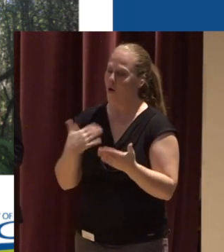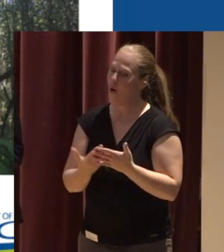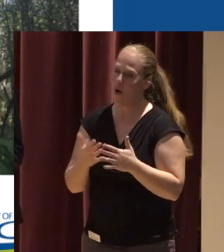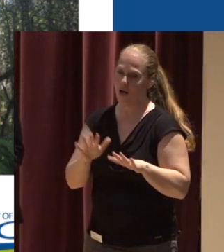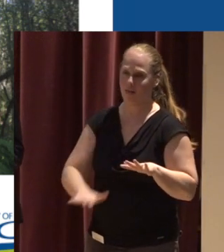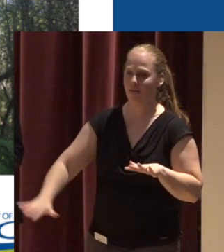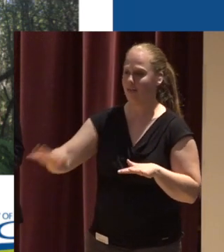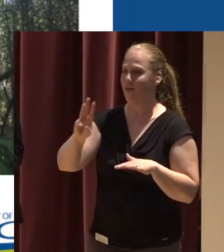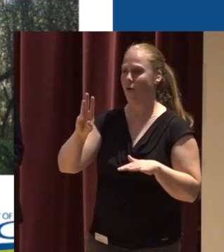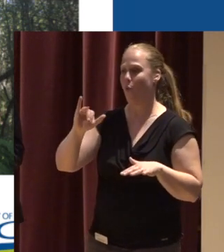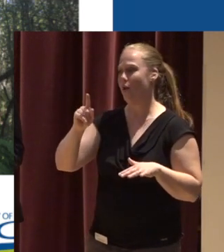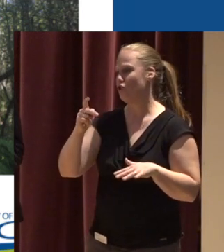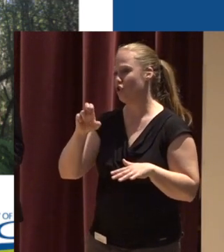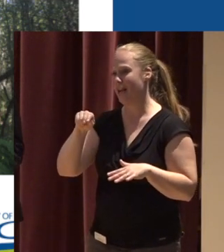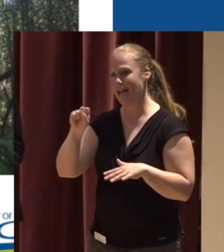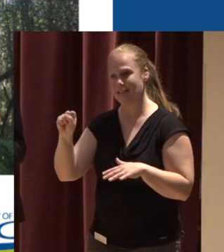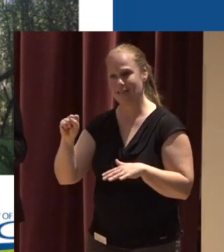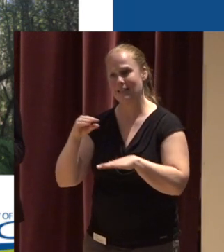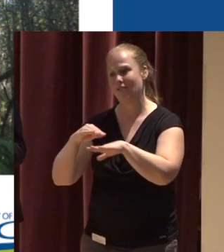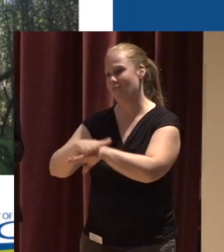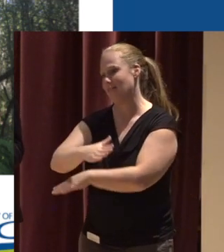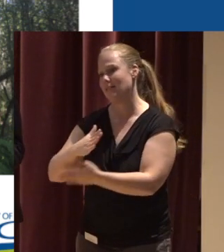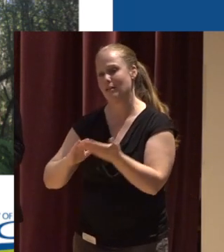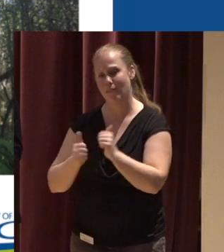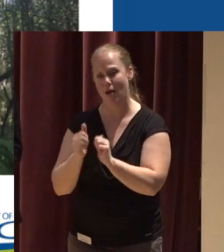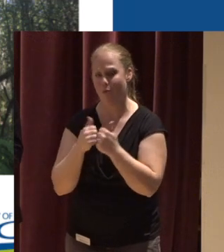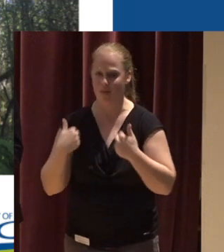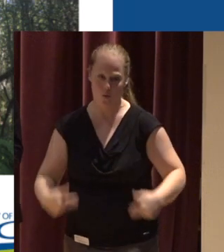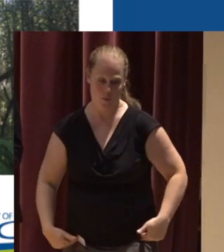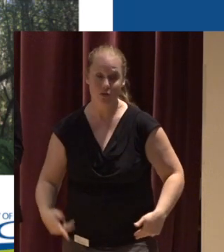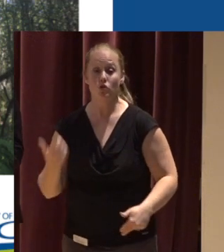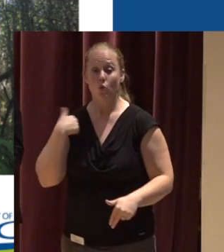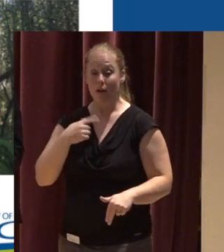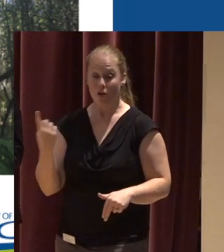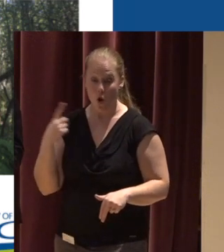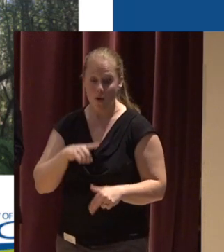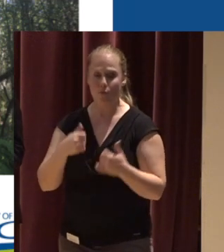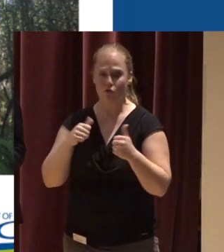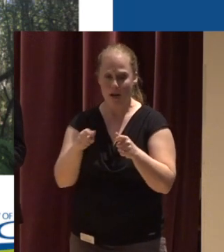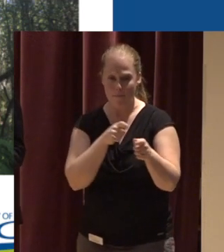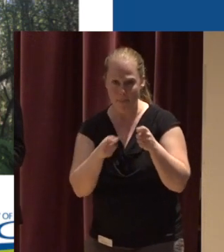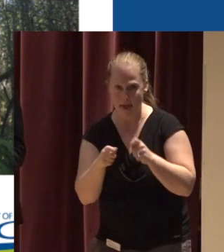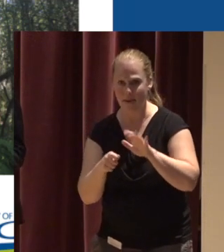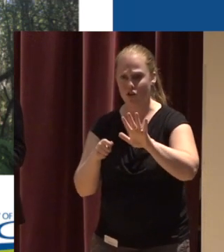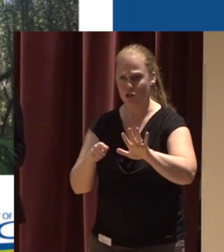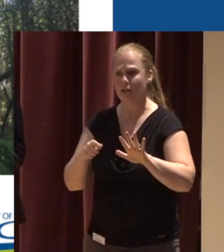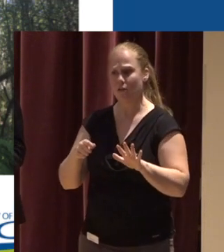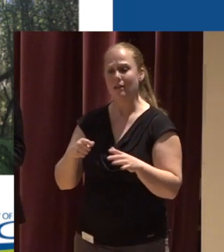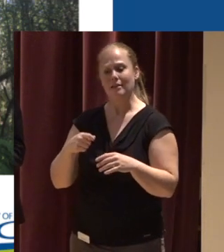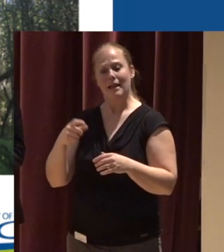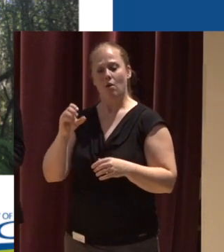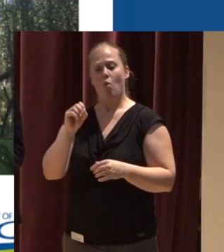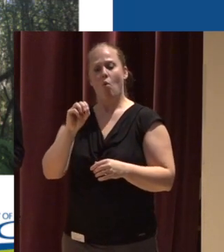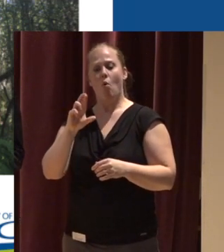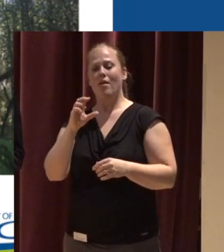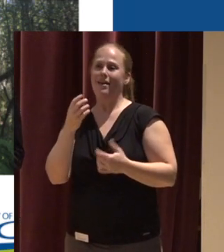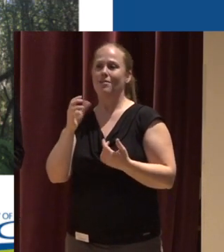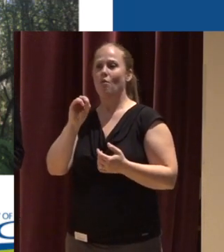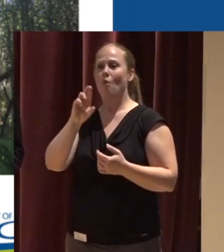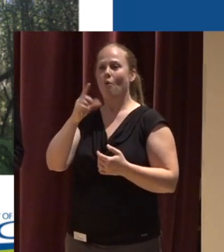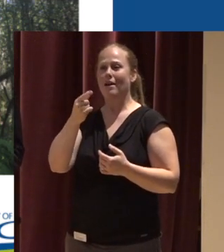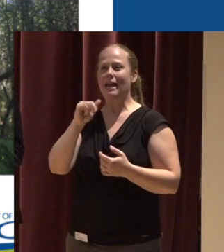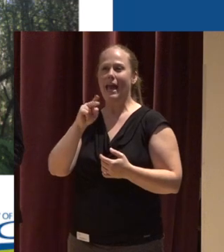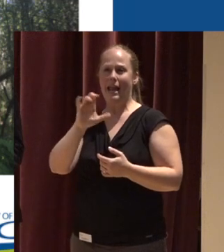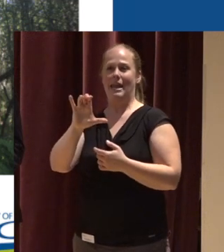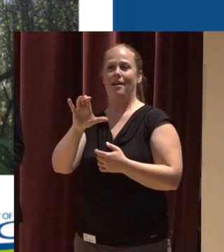some point by the hands of humans And so, what we do We go in and we do invasive species management To kind of tend it like an organic farmer We don't